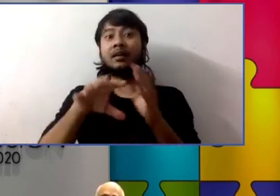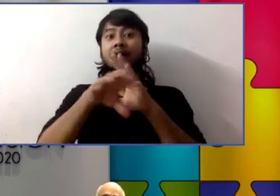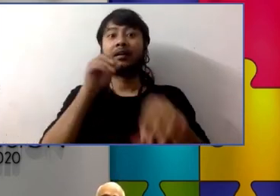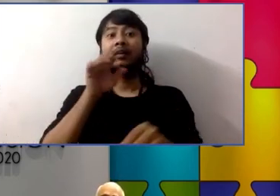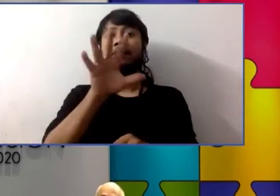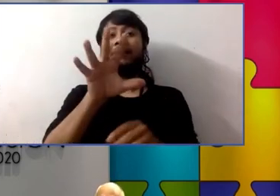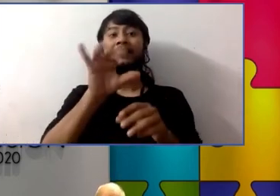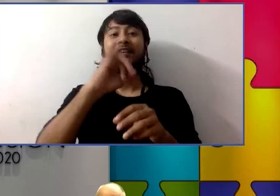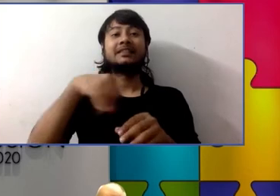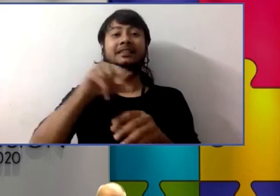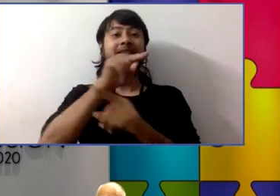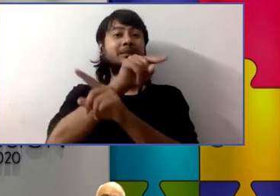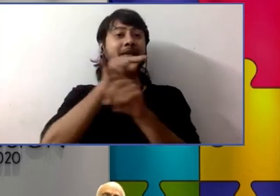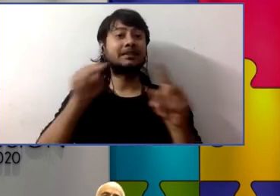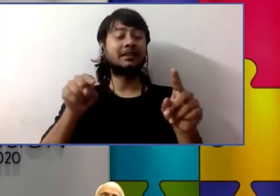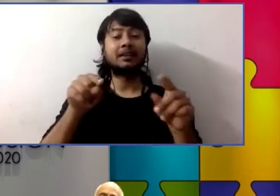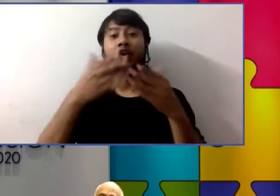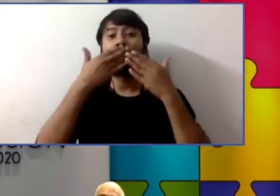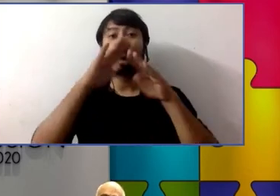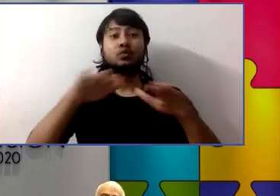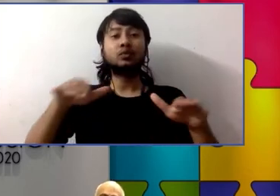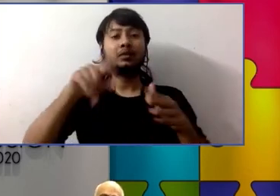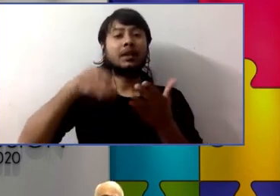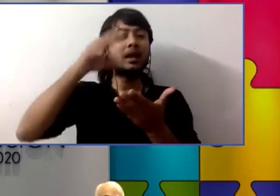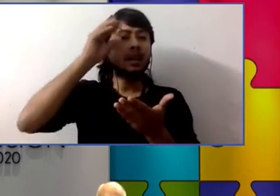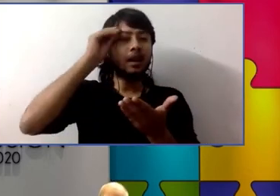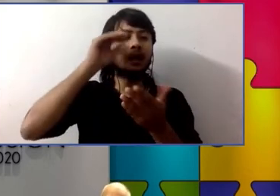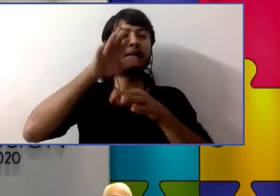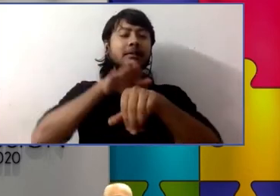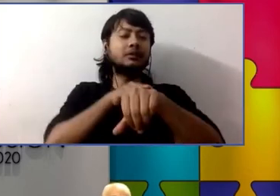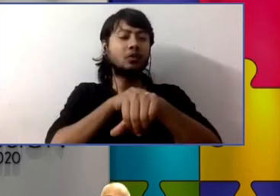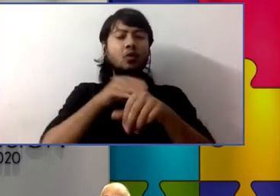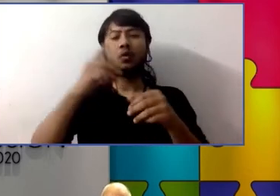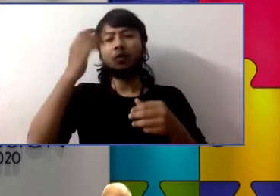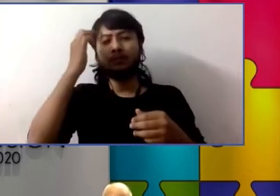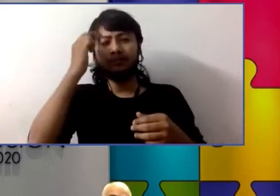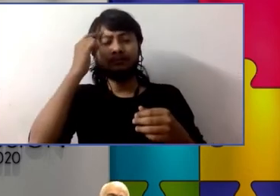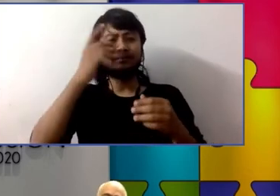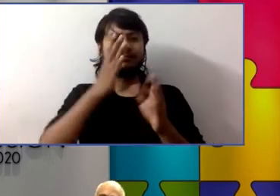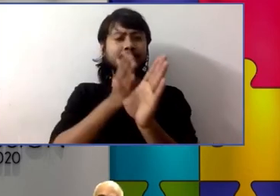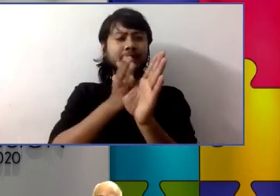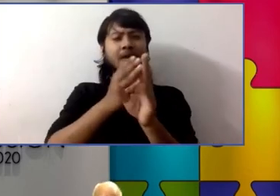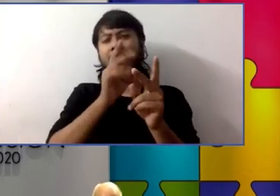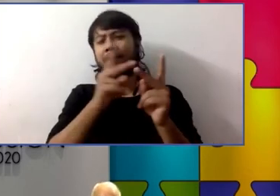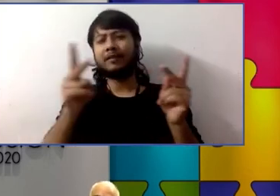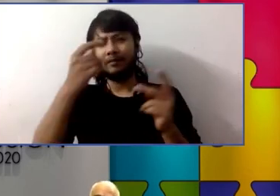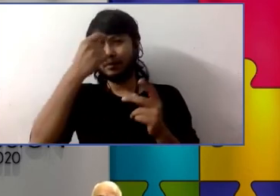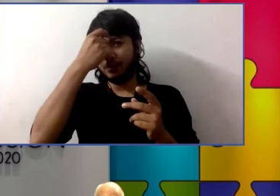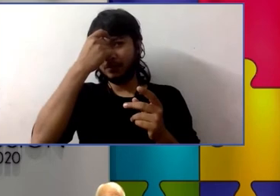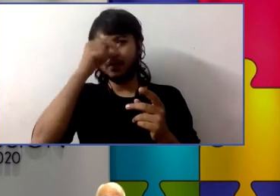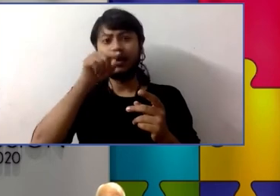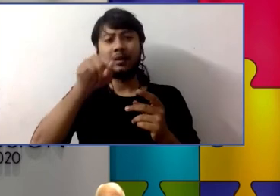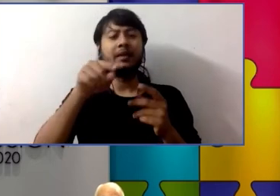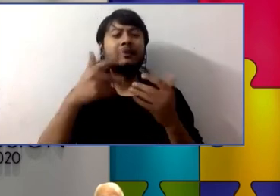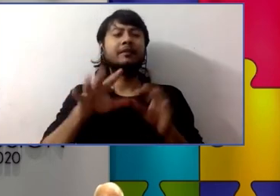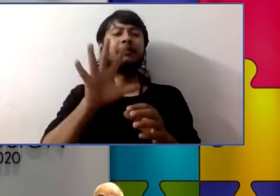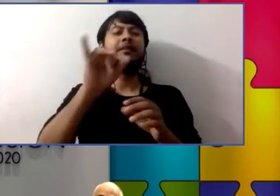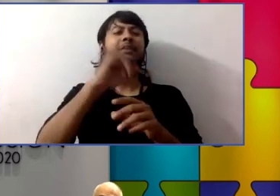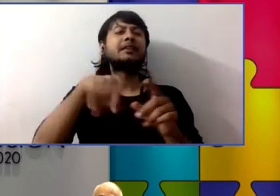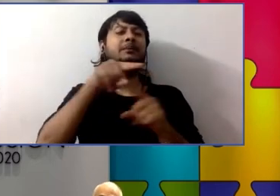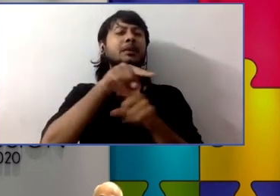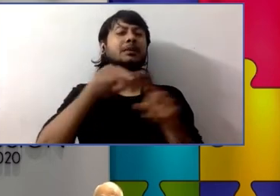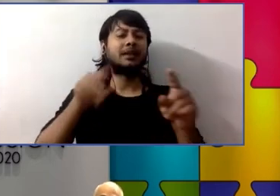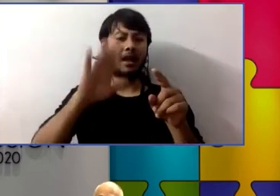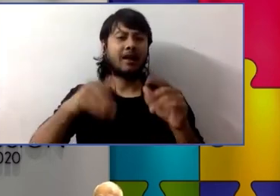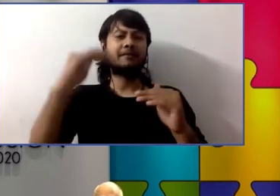are spending the majority of their day segregated in separate classrooms away from their typical peers they are